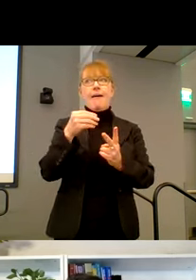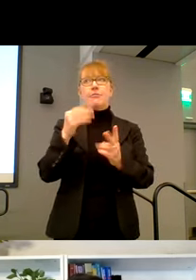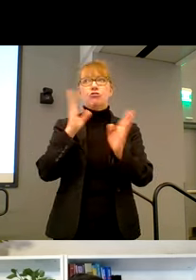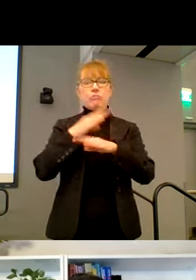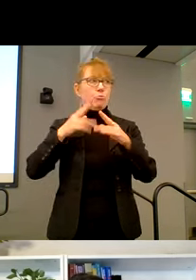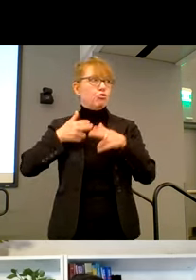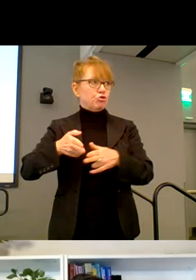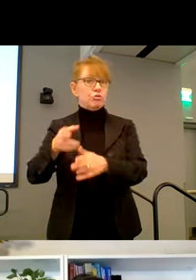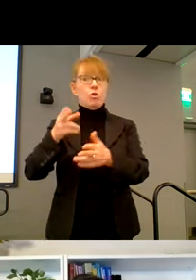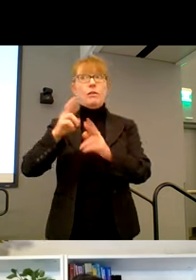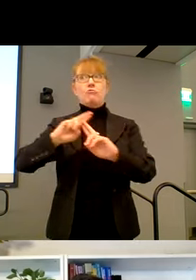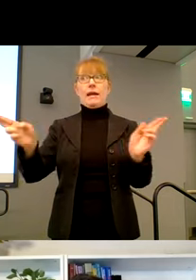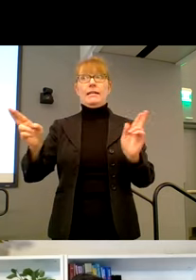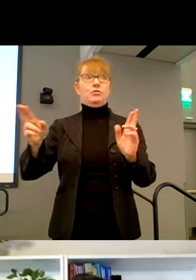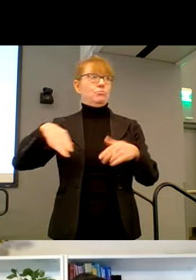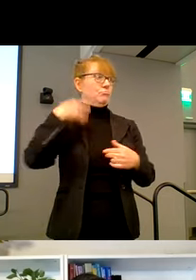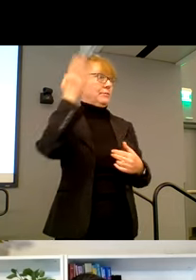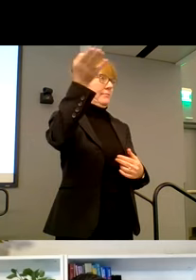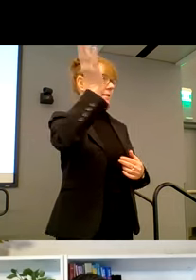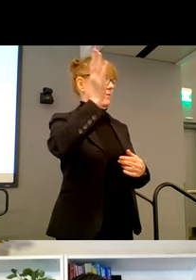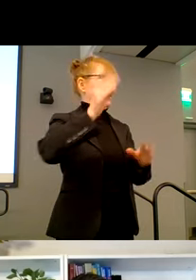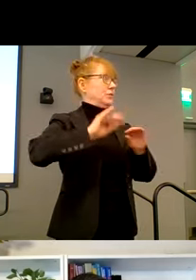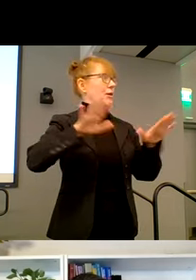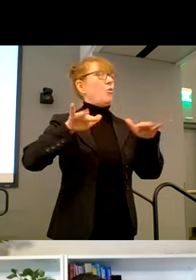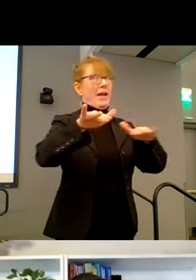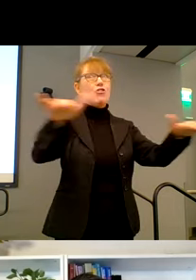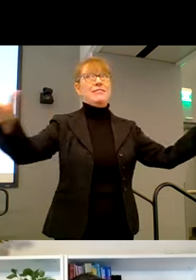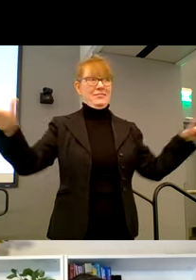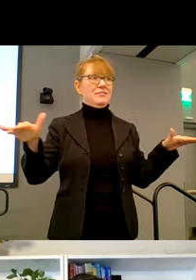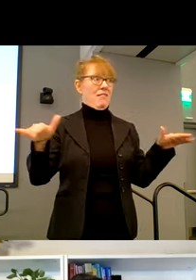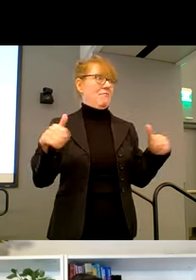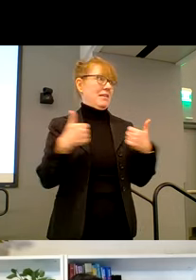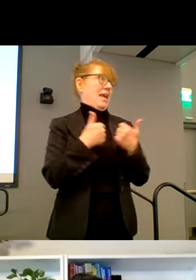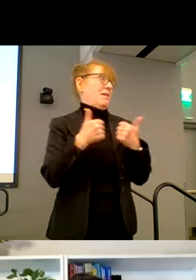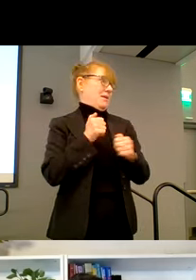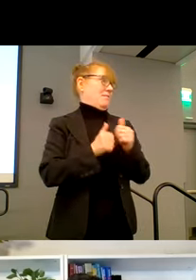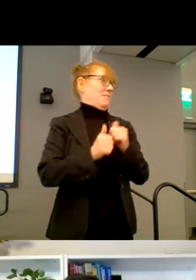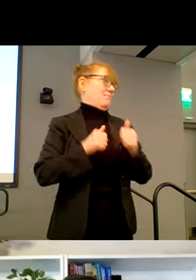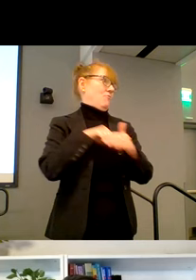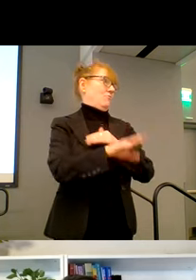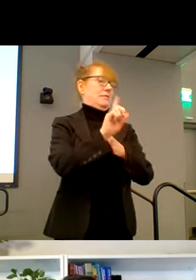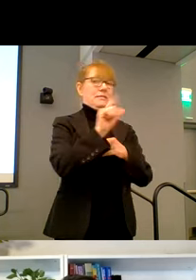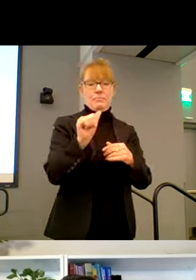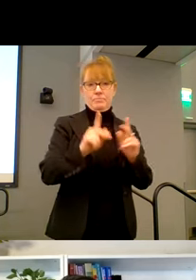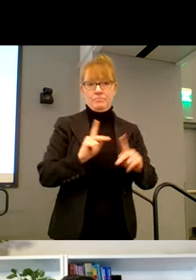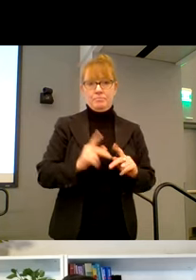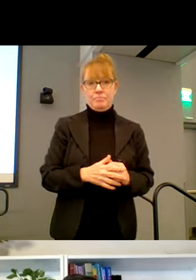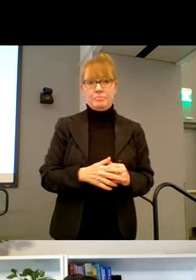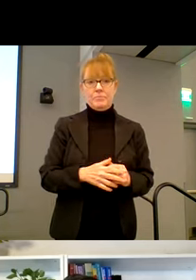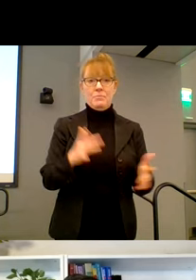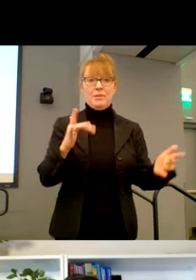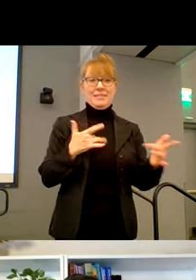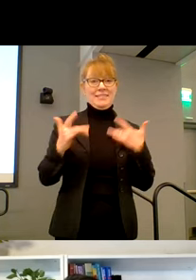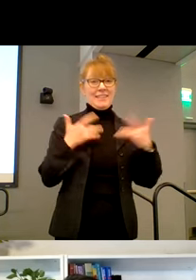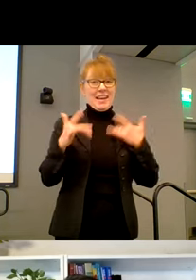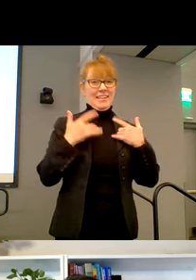uh, present and spread awareness and to help people in their respective state. Um, I'm most excited about this last picture, but it